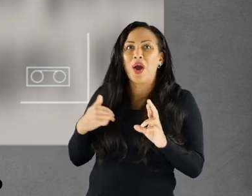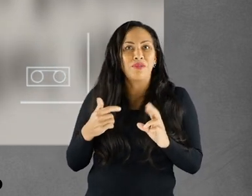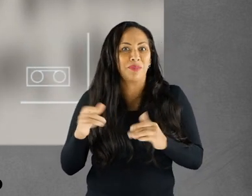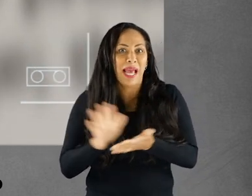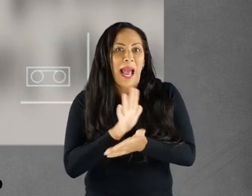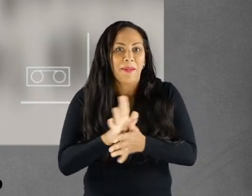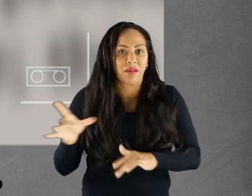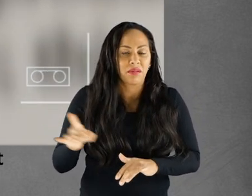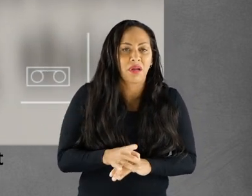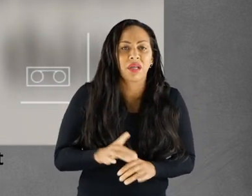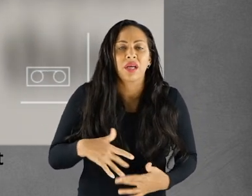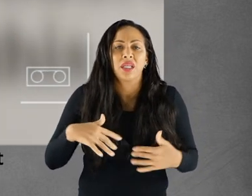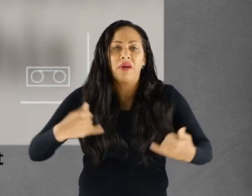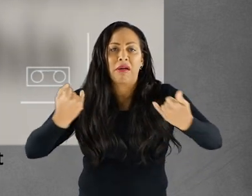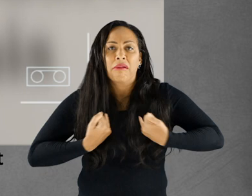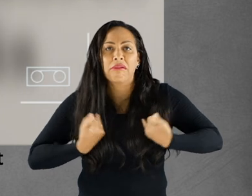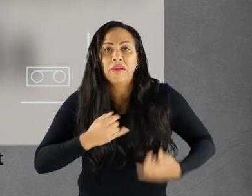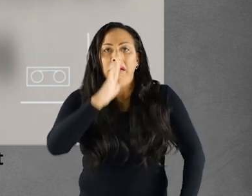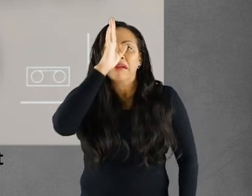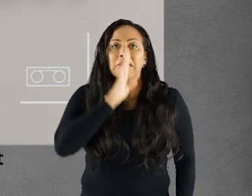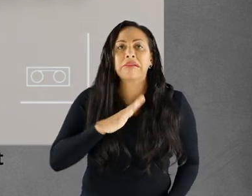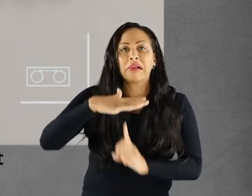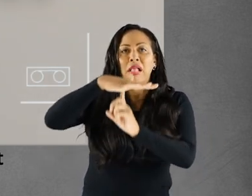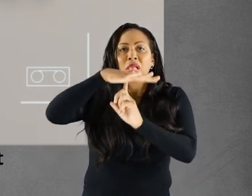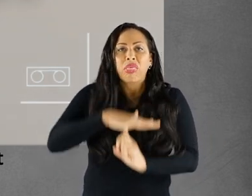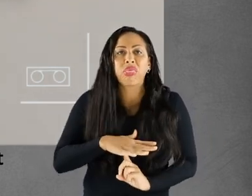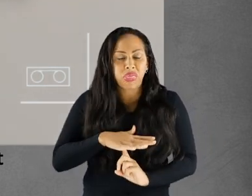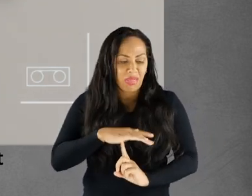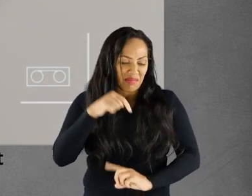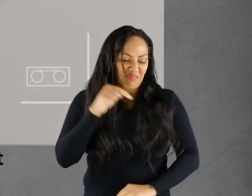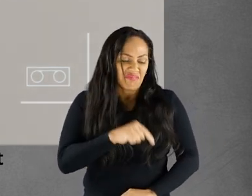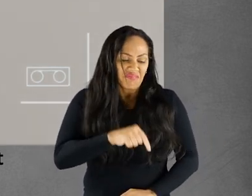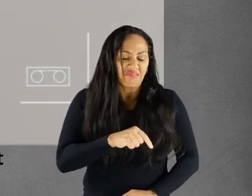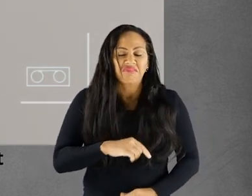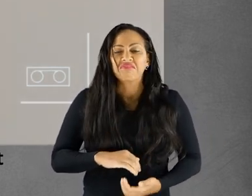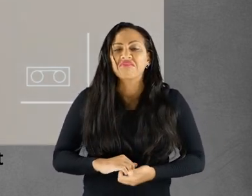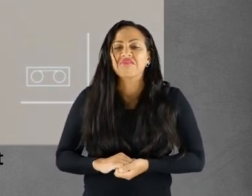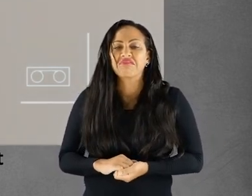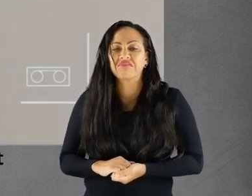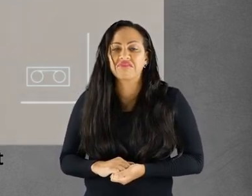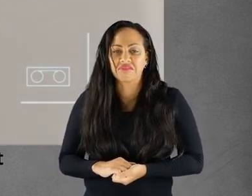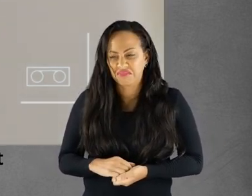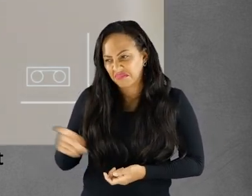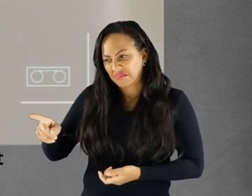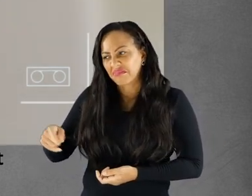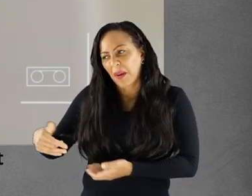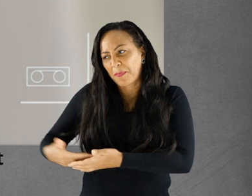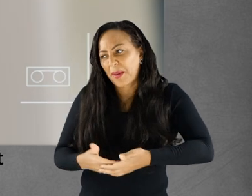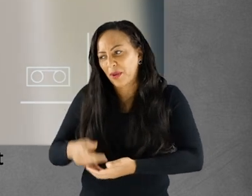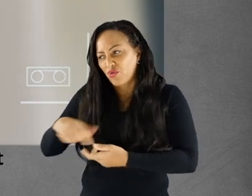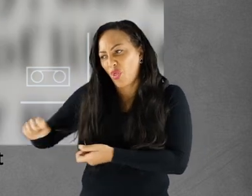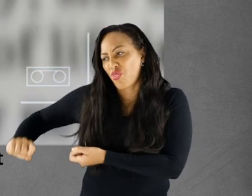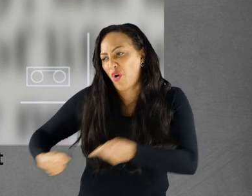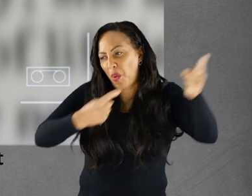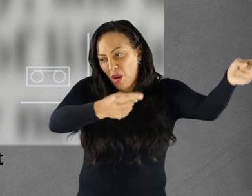Her mother had hoped to be happy in her marriage. This child had brought nothing but guilt, sadness, and depression upon